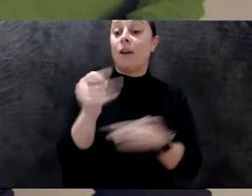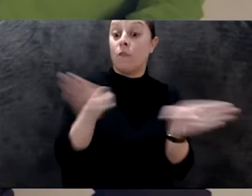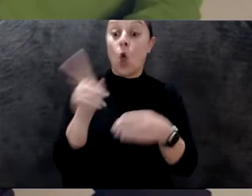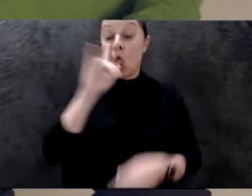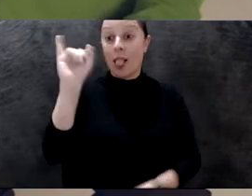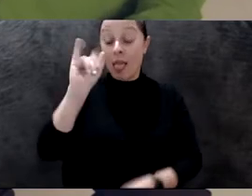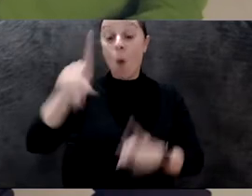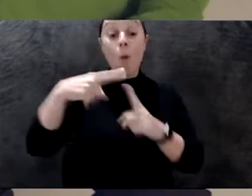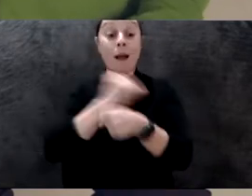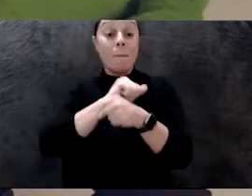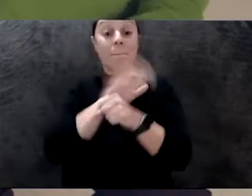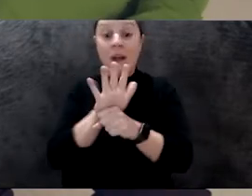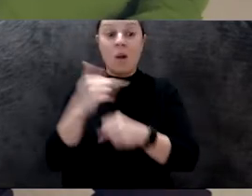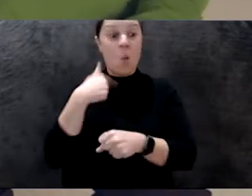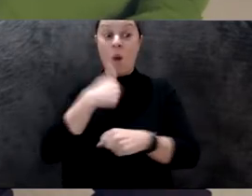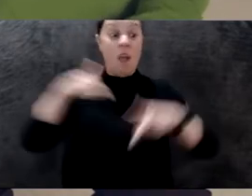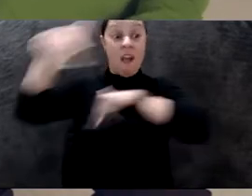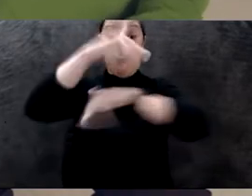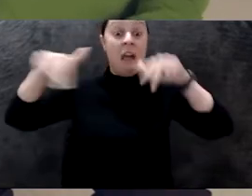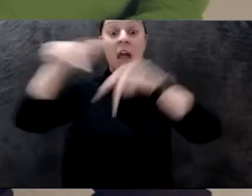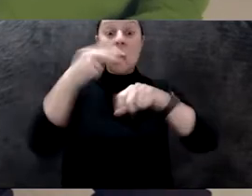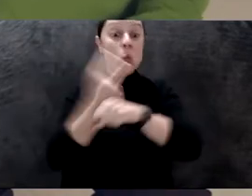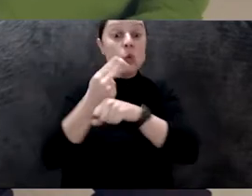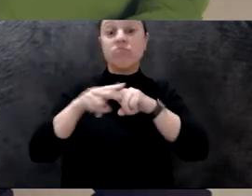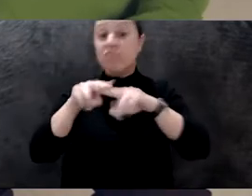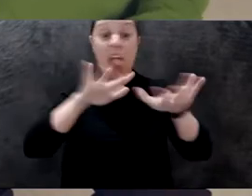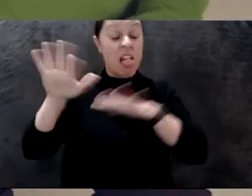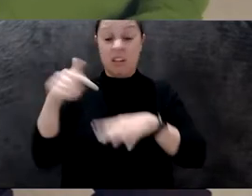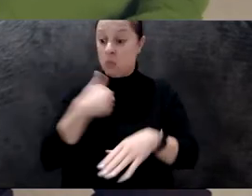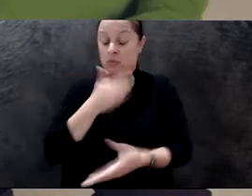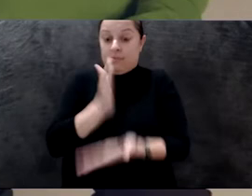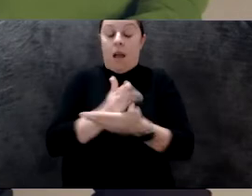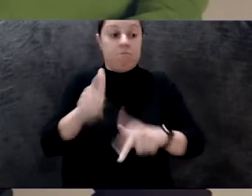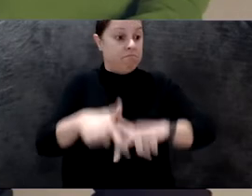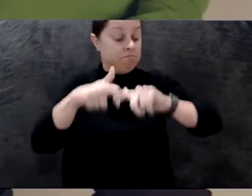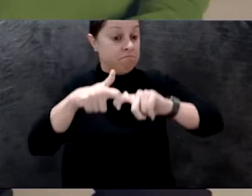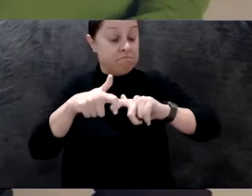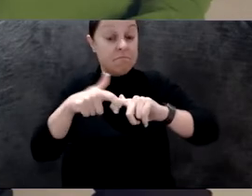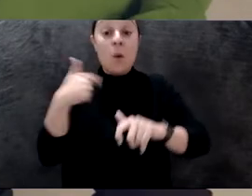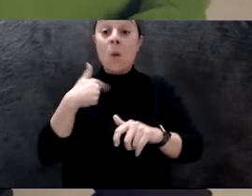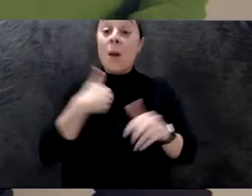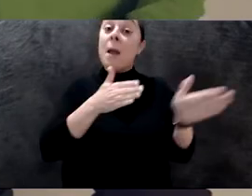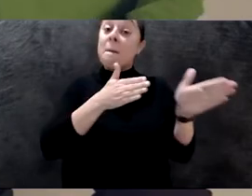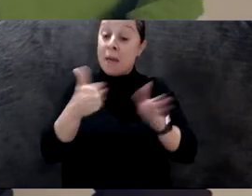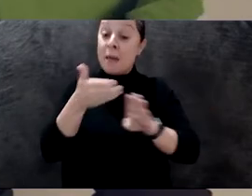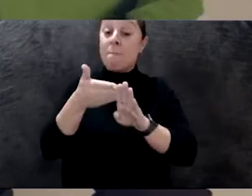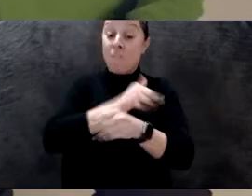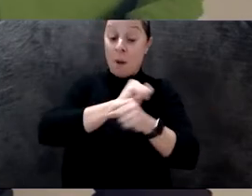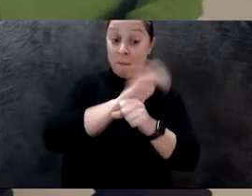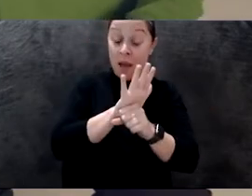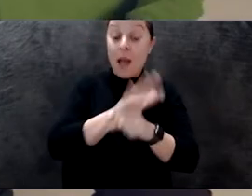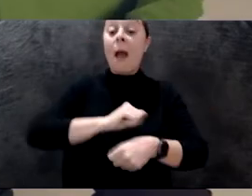that we were planning this before the pandemic. We postponed it due to the pandemic. But then so many of the themes